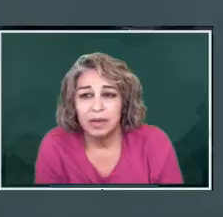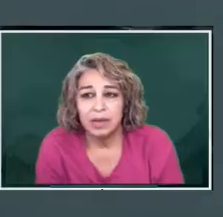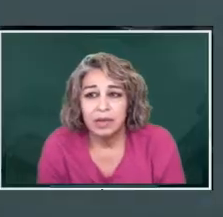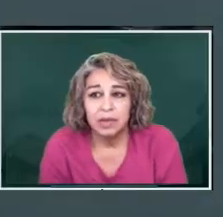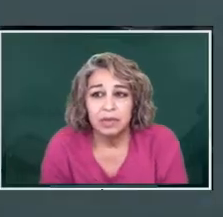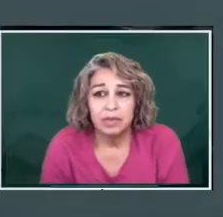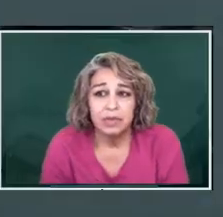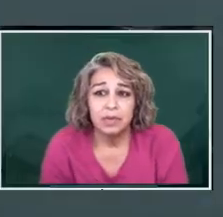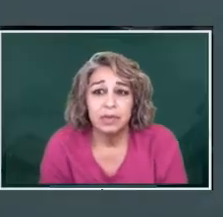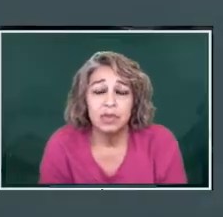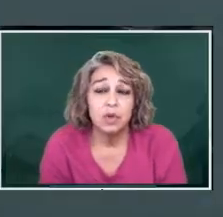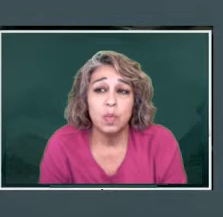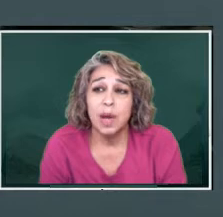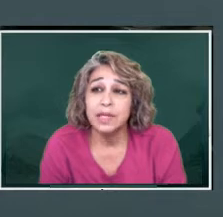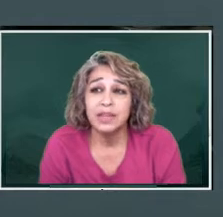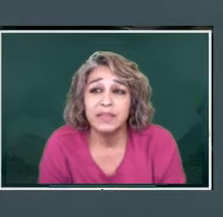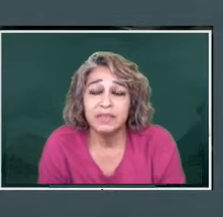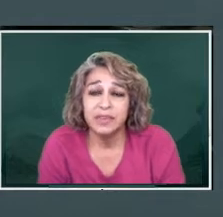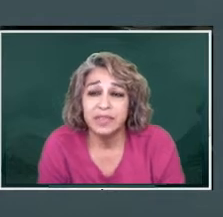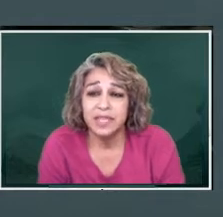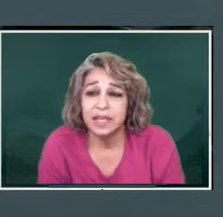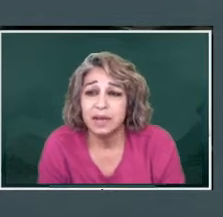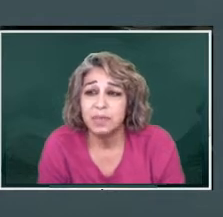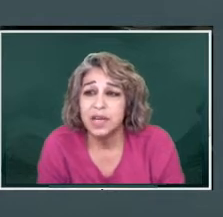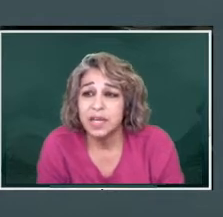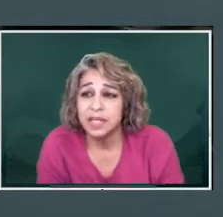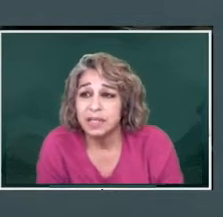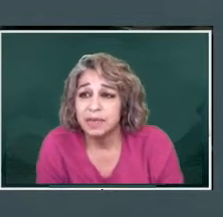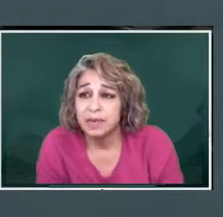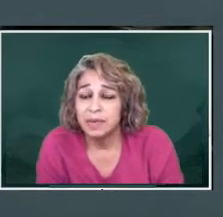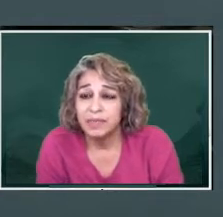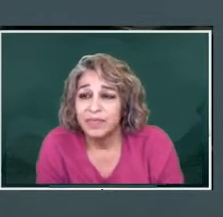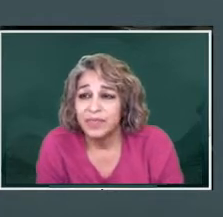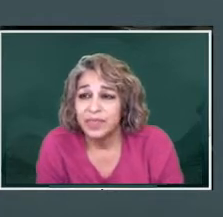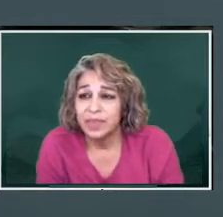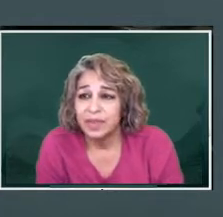don't want to give service in the communities.